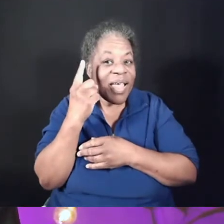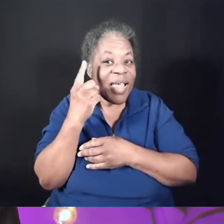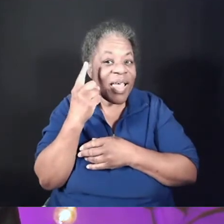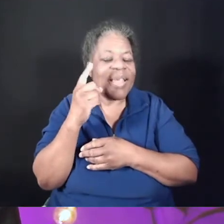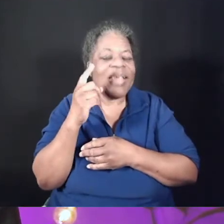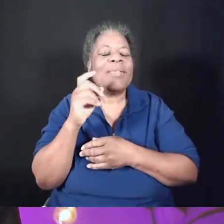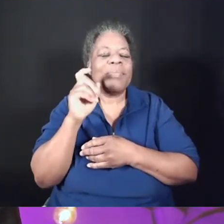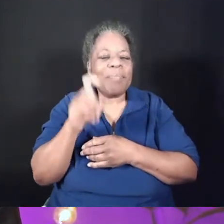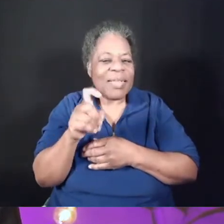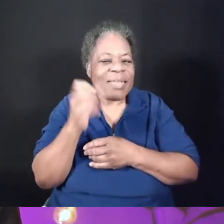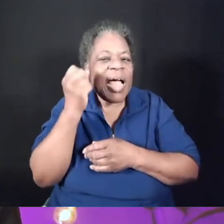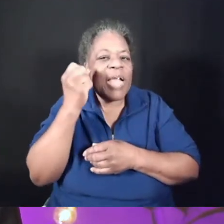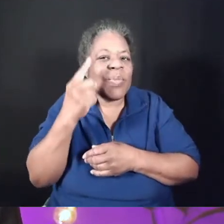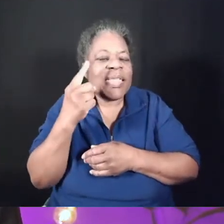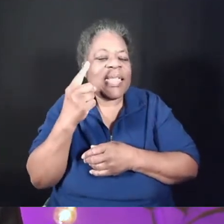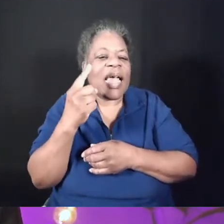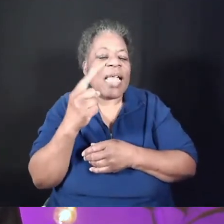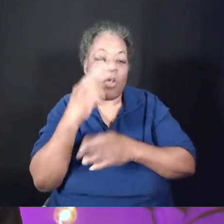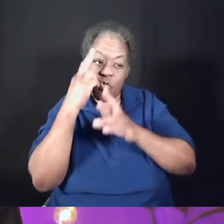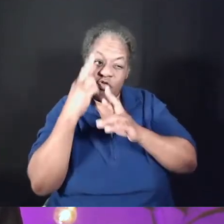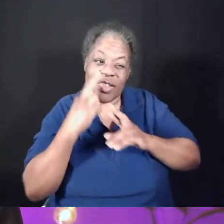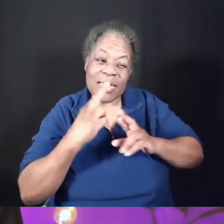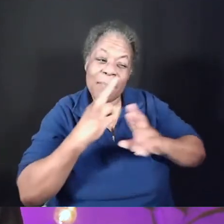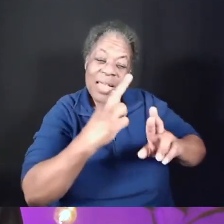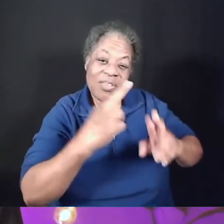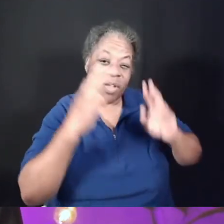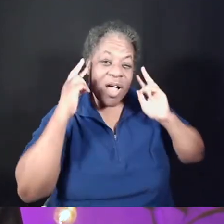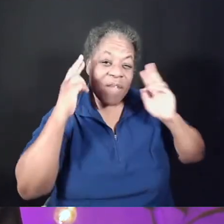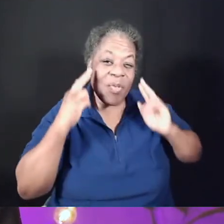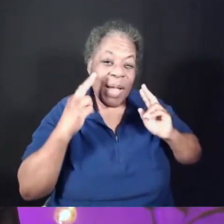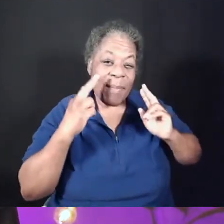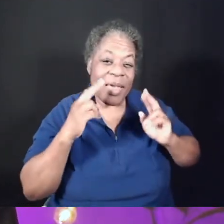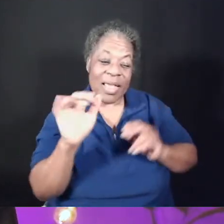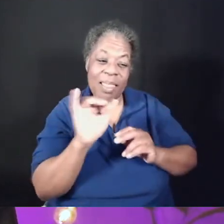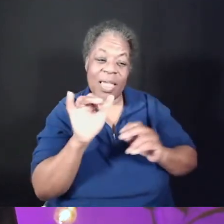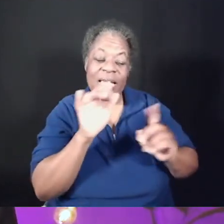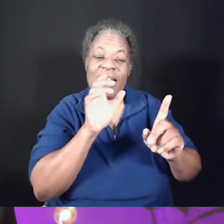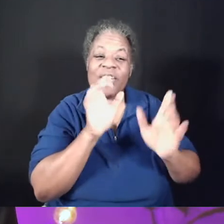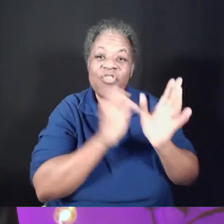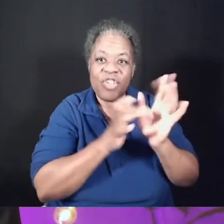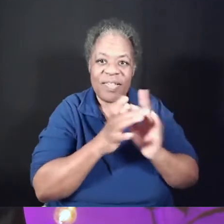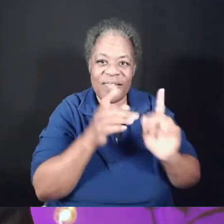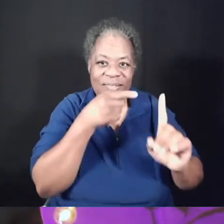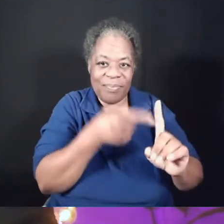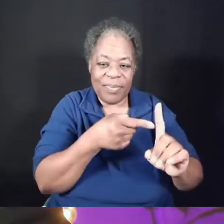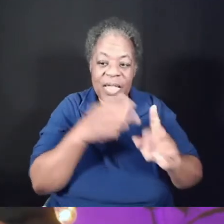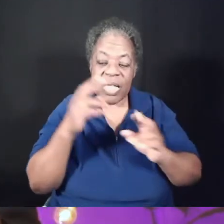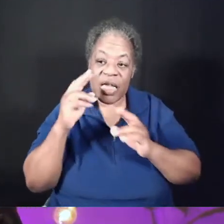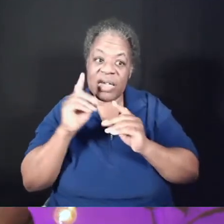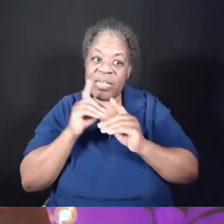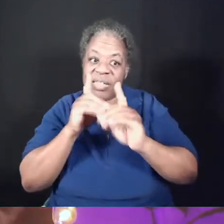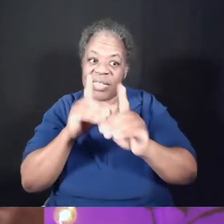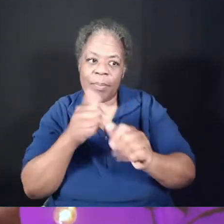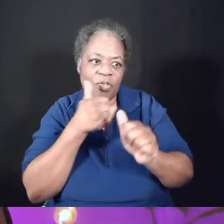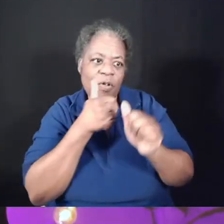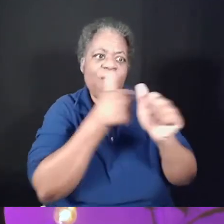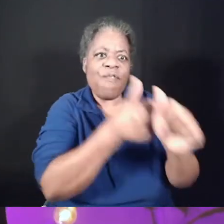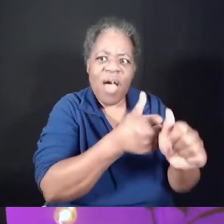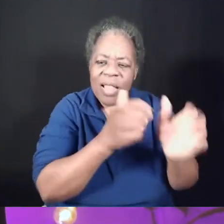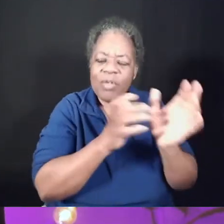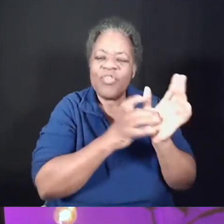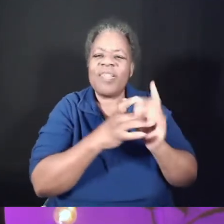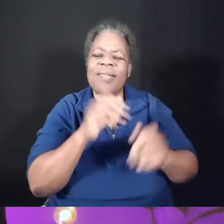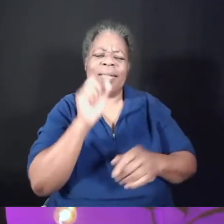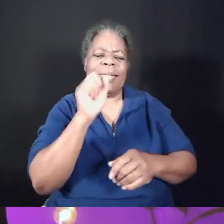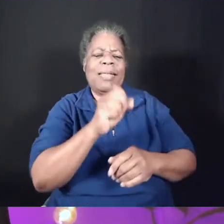rabbi was held in Jesus' day. Jesus' followers, his disciples, were committed not just to following him, you know, I'll go on a journey with you, but to